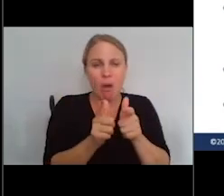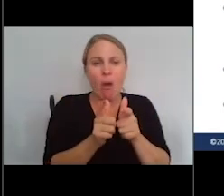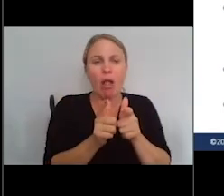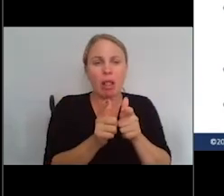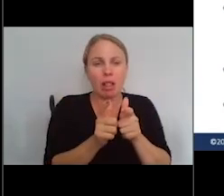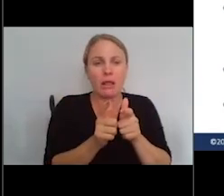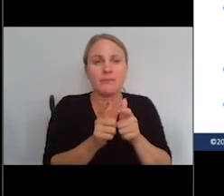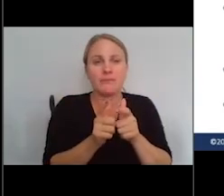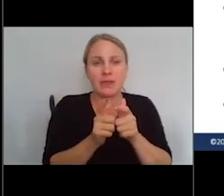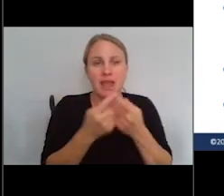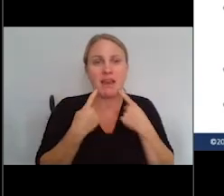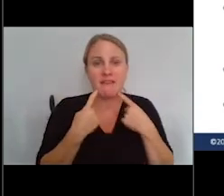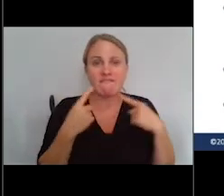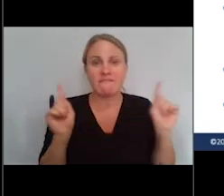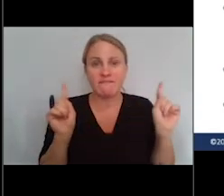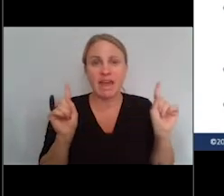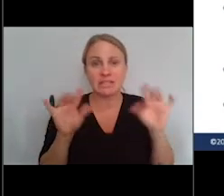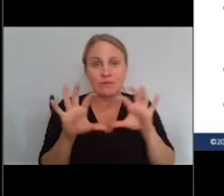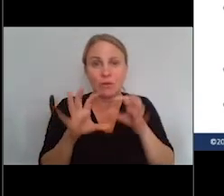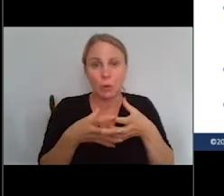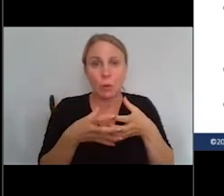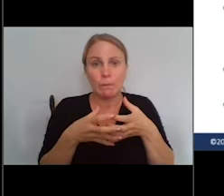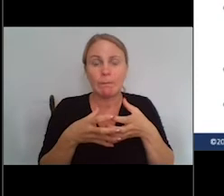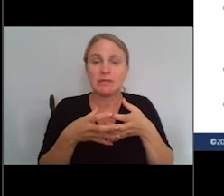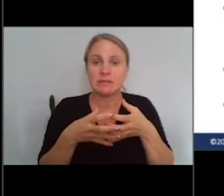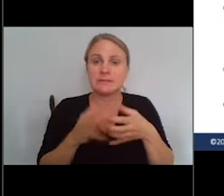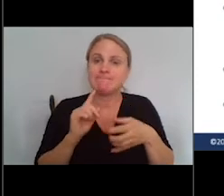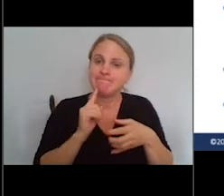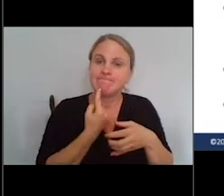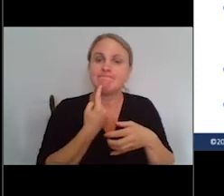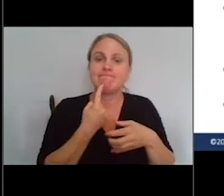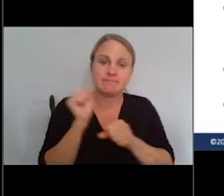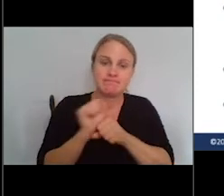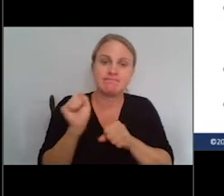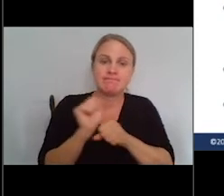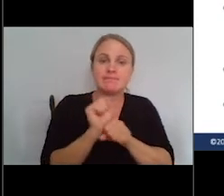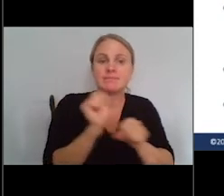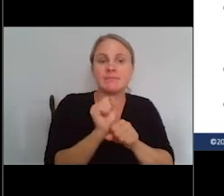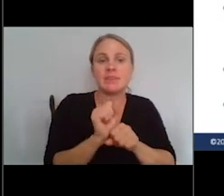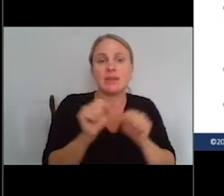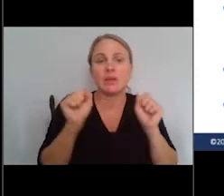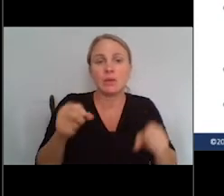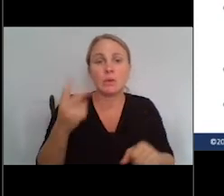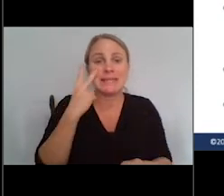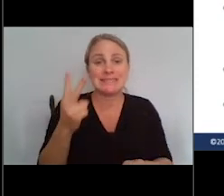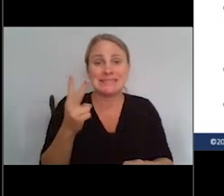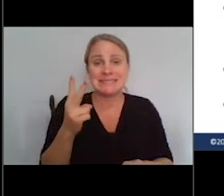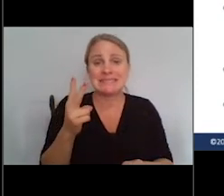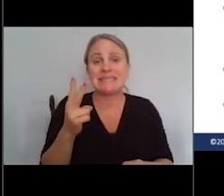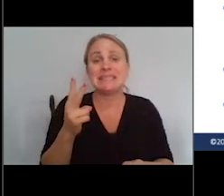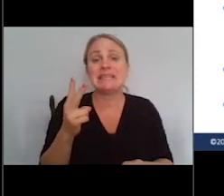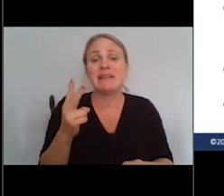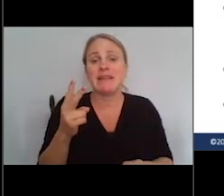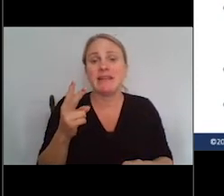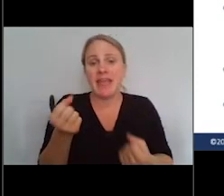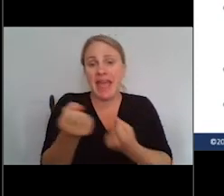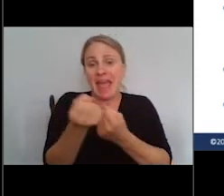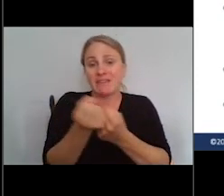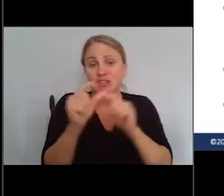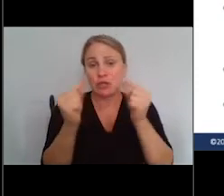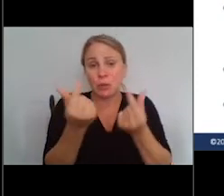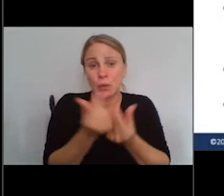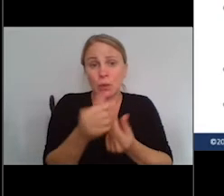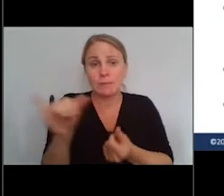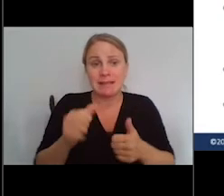very effective group that works intensely. So, what you see on the right side is there are patient advocacy groups like Survivor Corps, there are